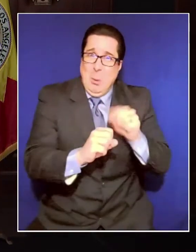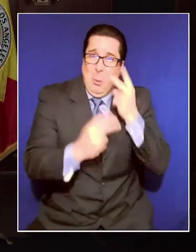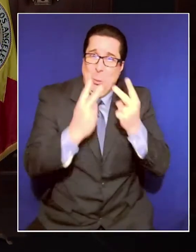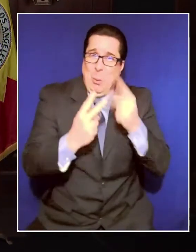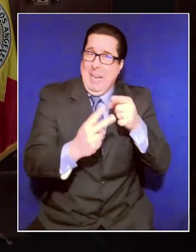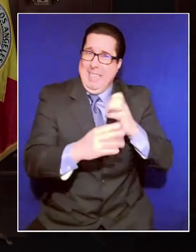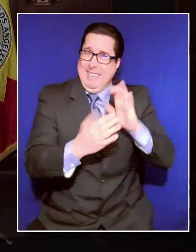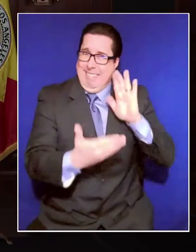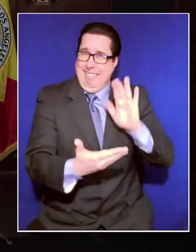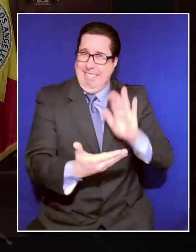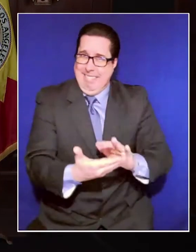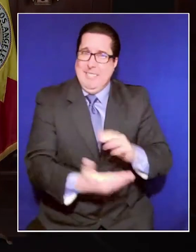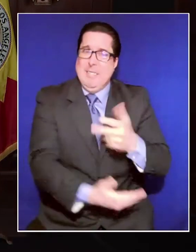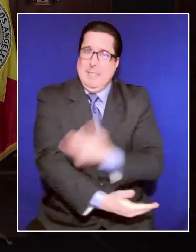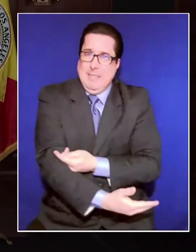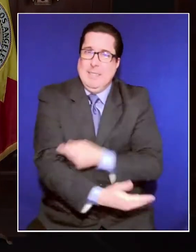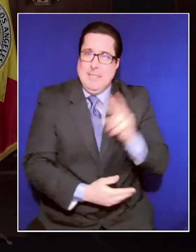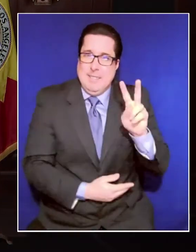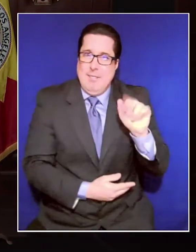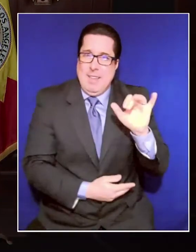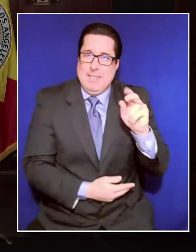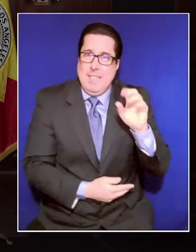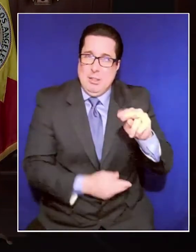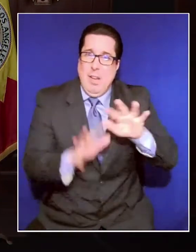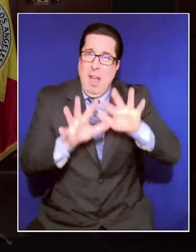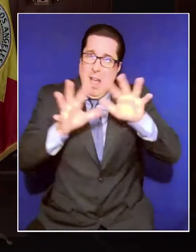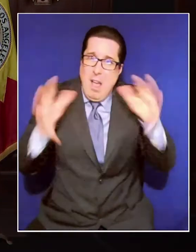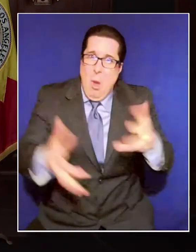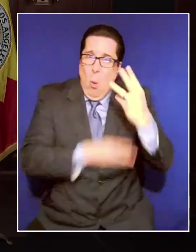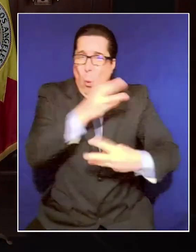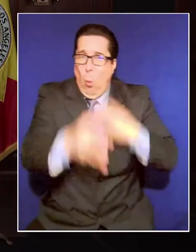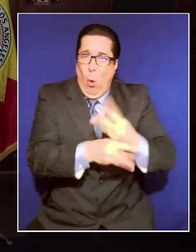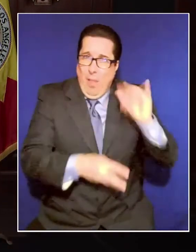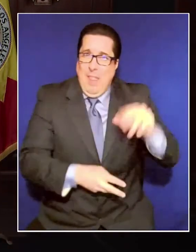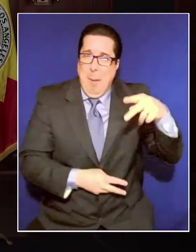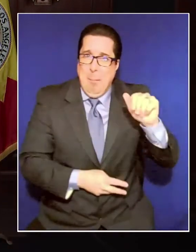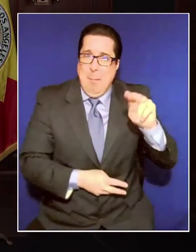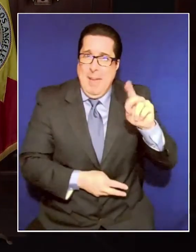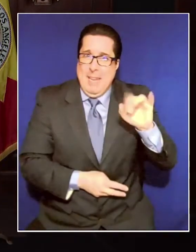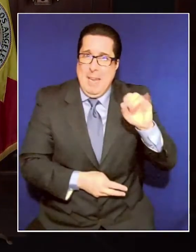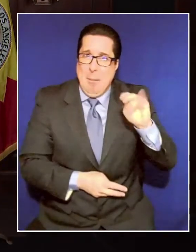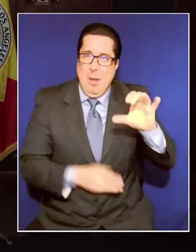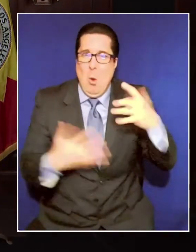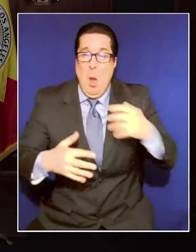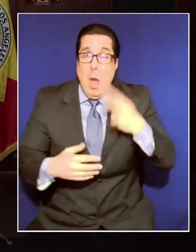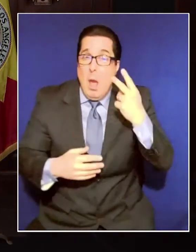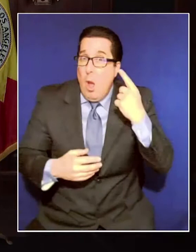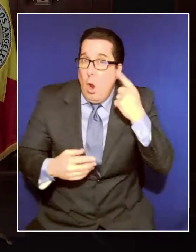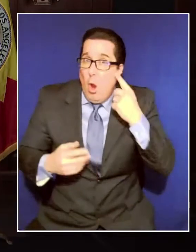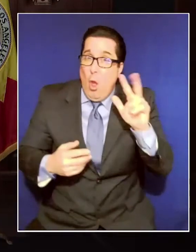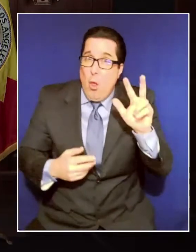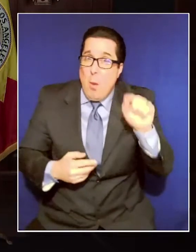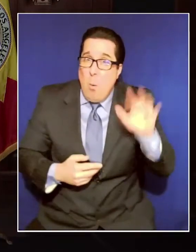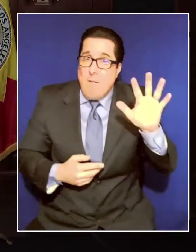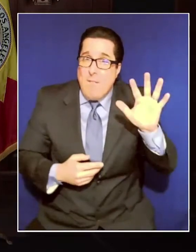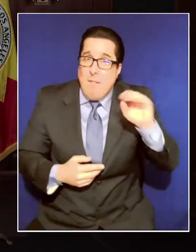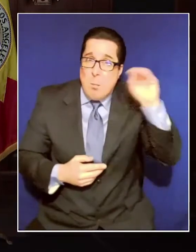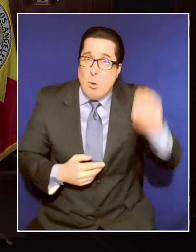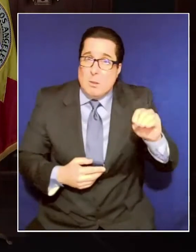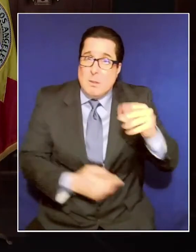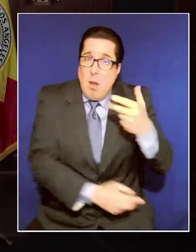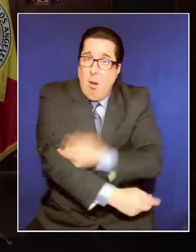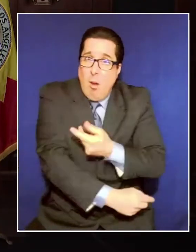Angeleno gets left behind. When I heard the statistic that just 3.5% of doses countywide